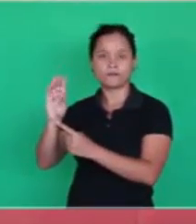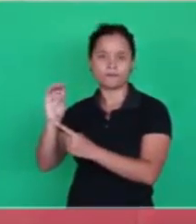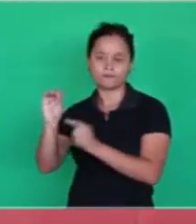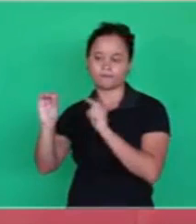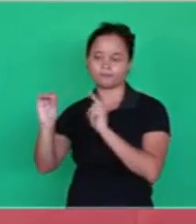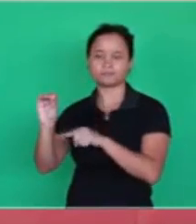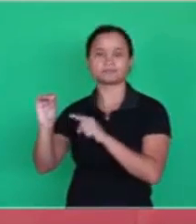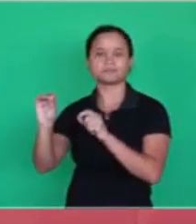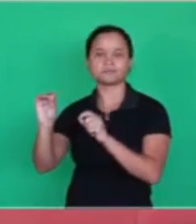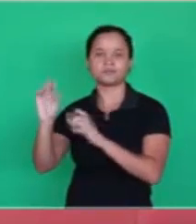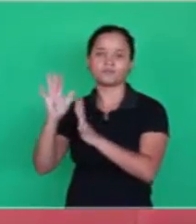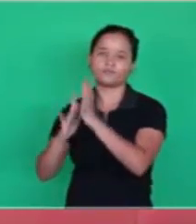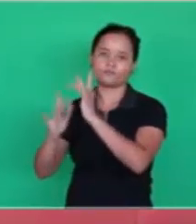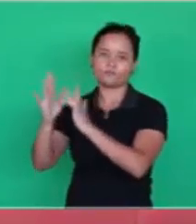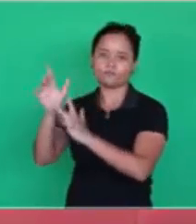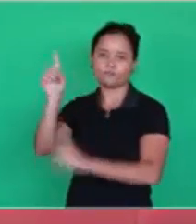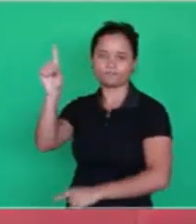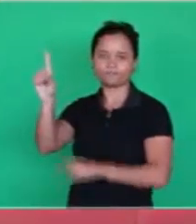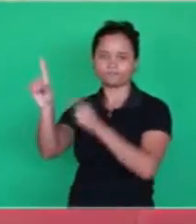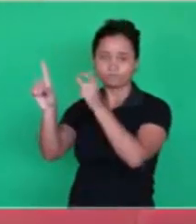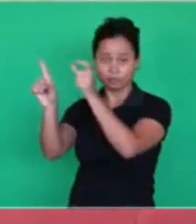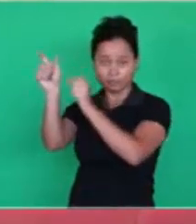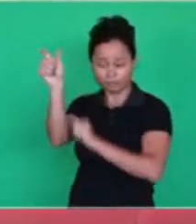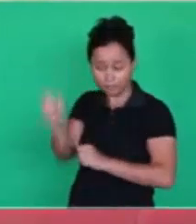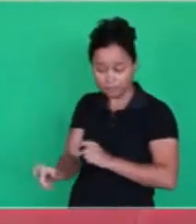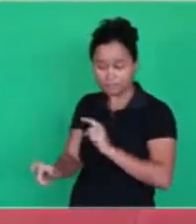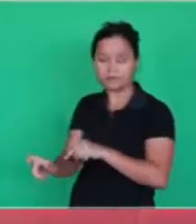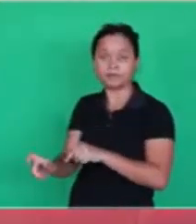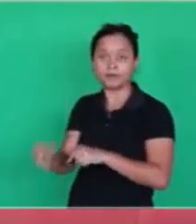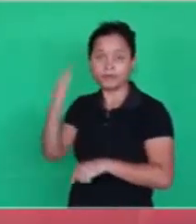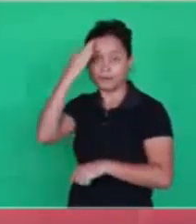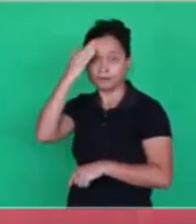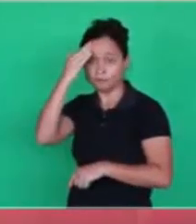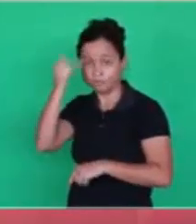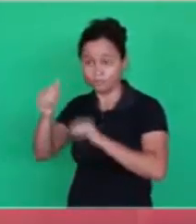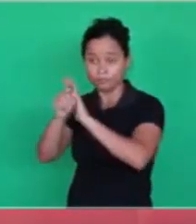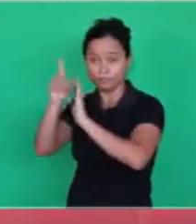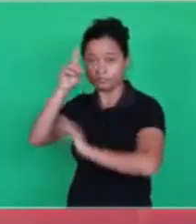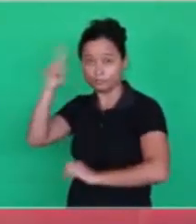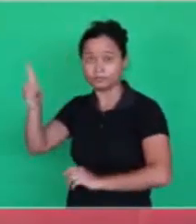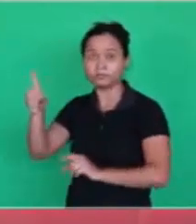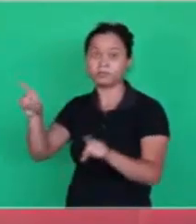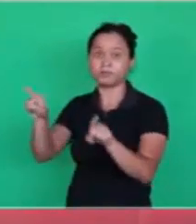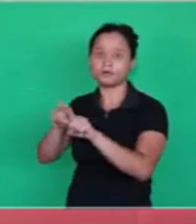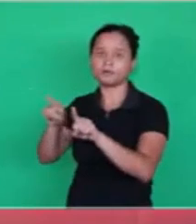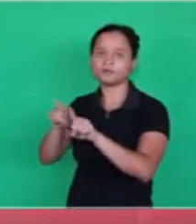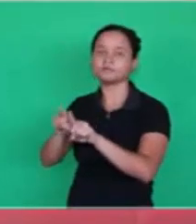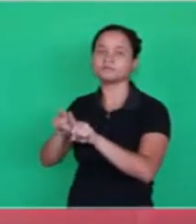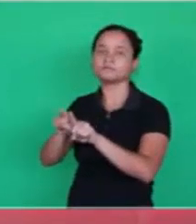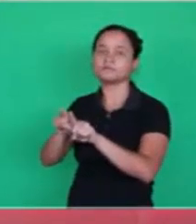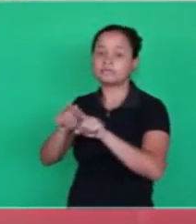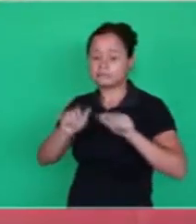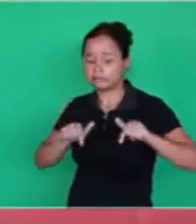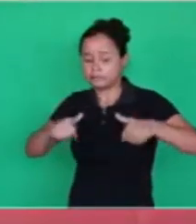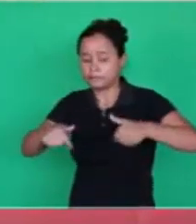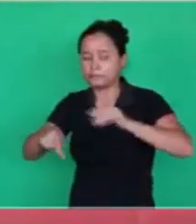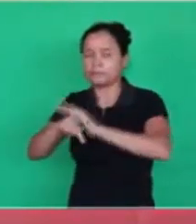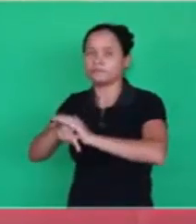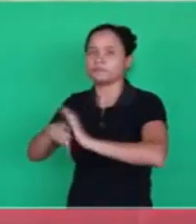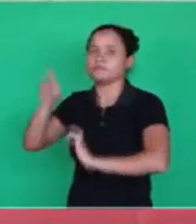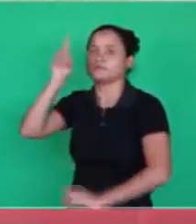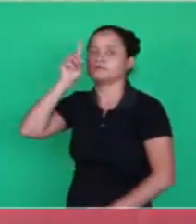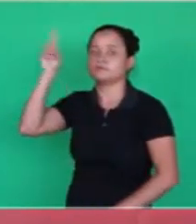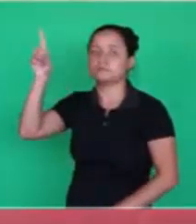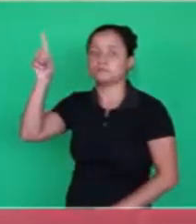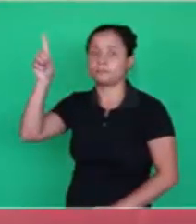is the wisdom of God, the word of God, the word of God. Therefore, logos, we will